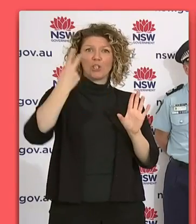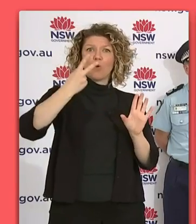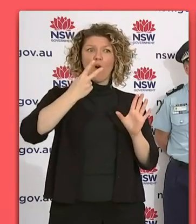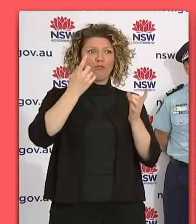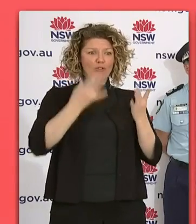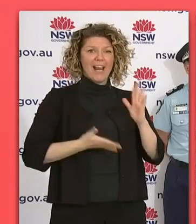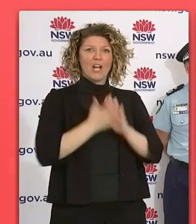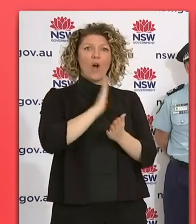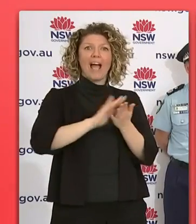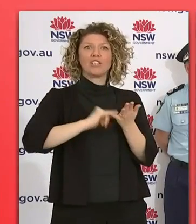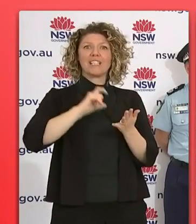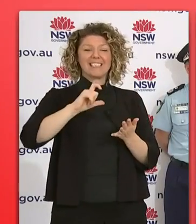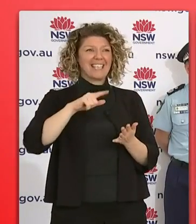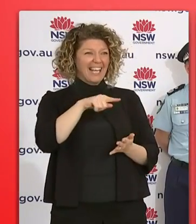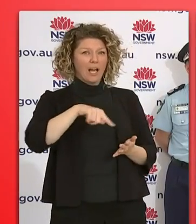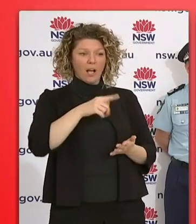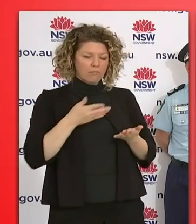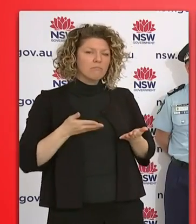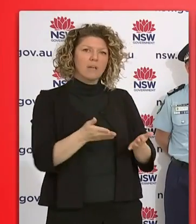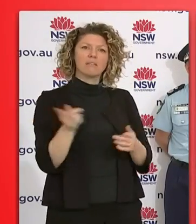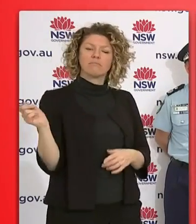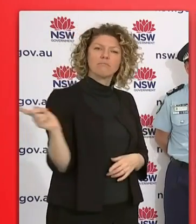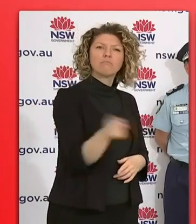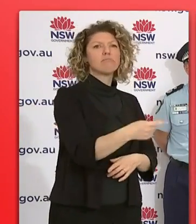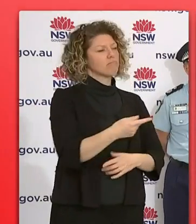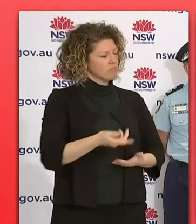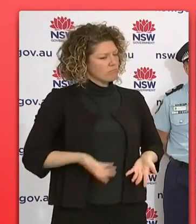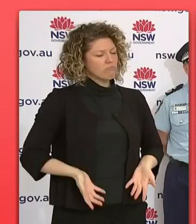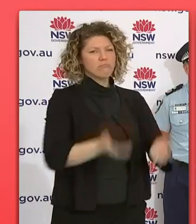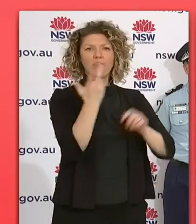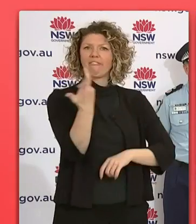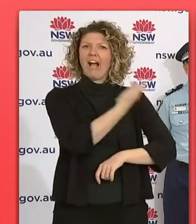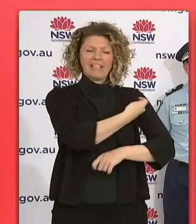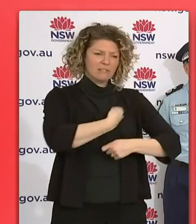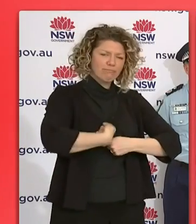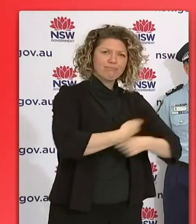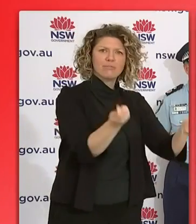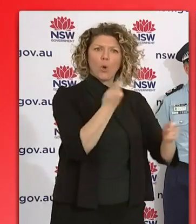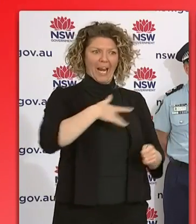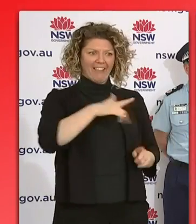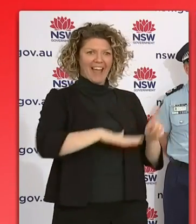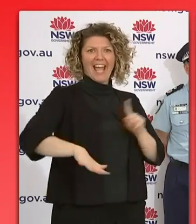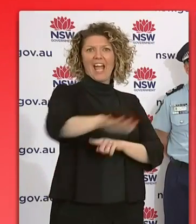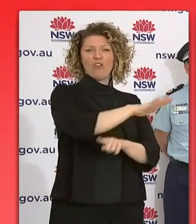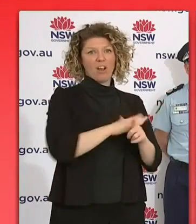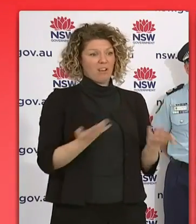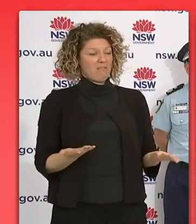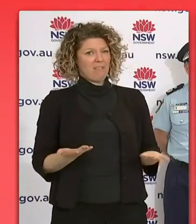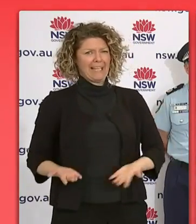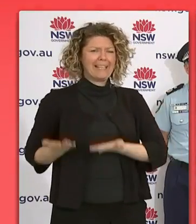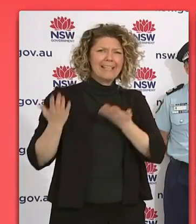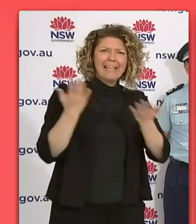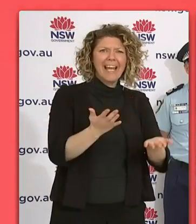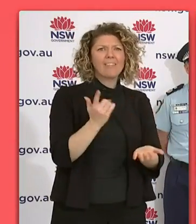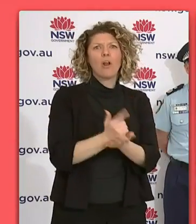100,000, 16 to 39 year olds will be offered vaccine in those local government areas of concern from Monday next week, an